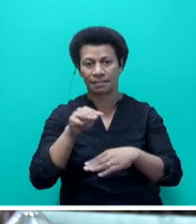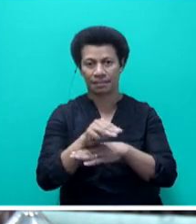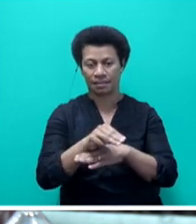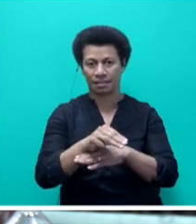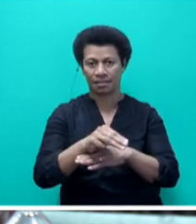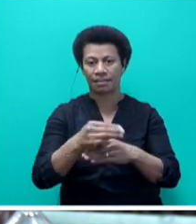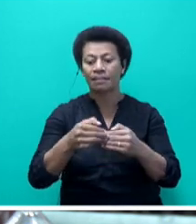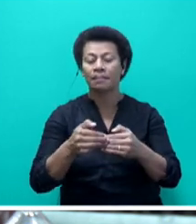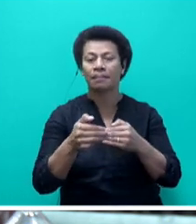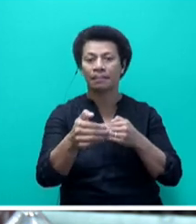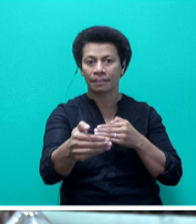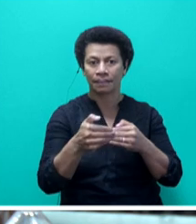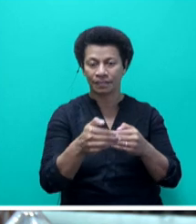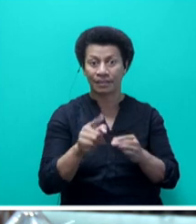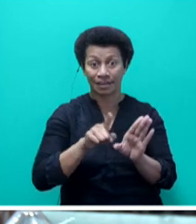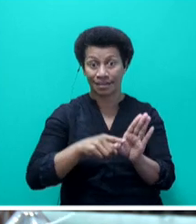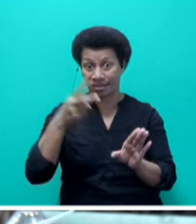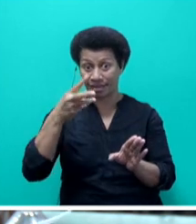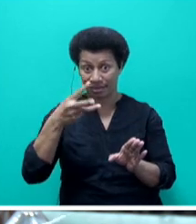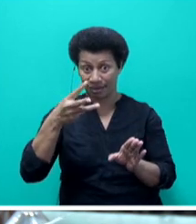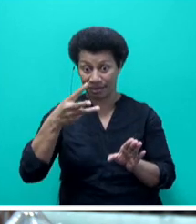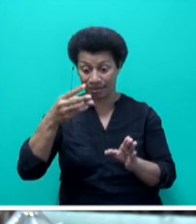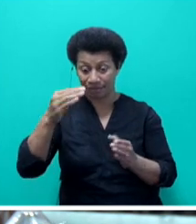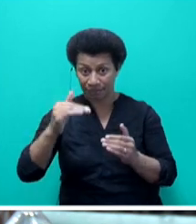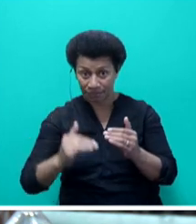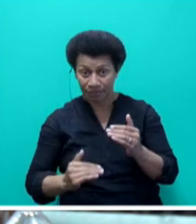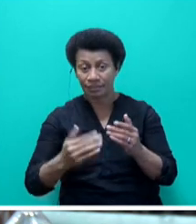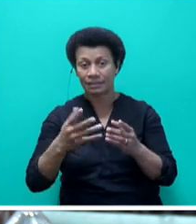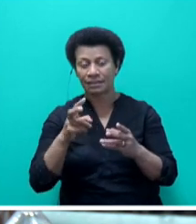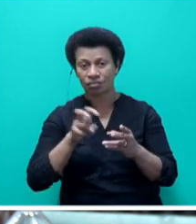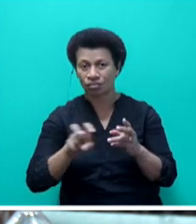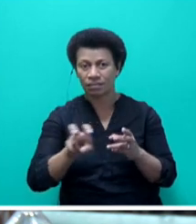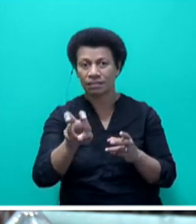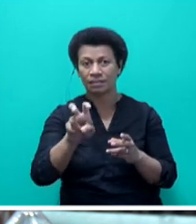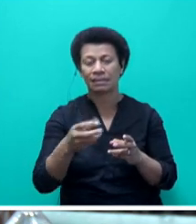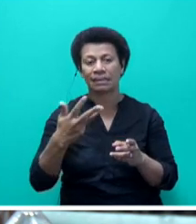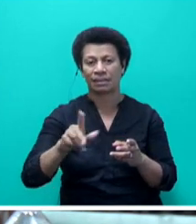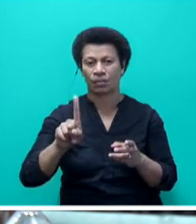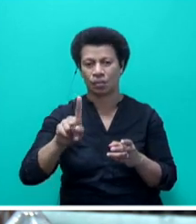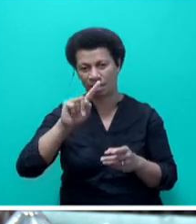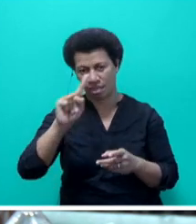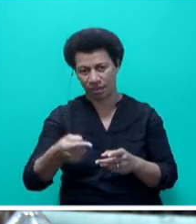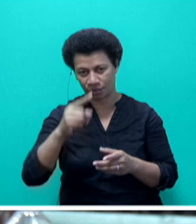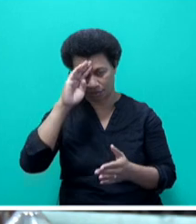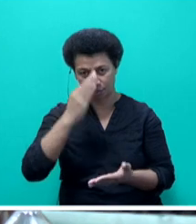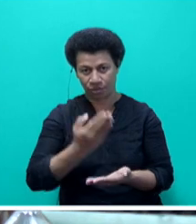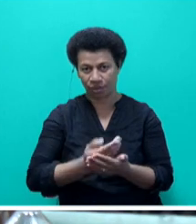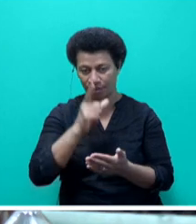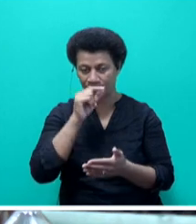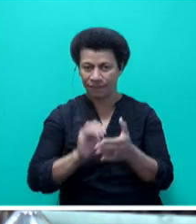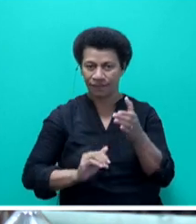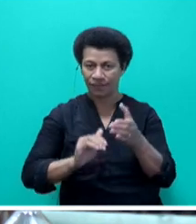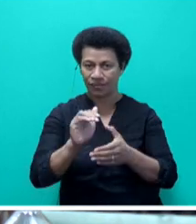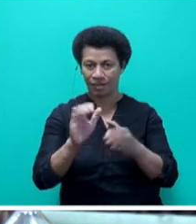Families with children year 13 or below who currently receive subsidised transportation assistance, a total of 91,000 students can fill out a simple